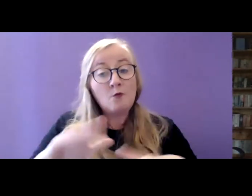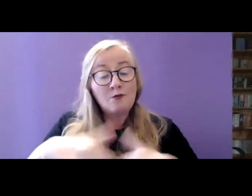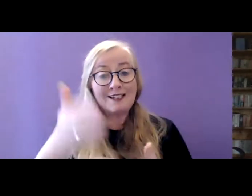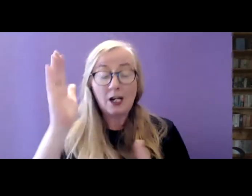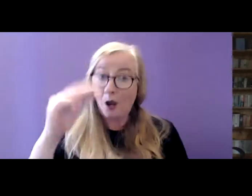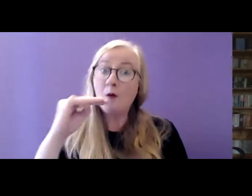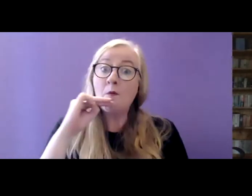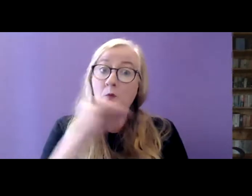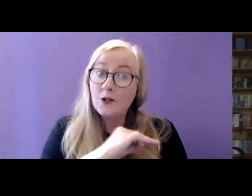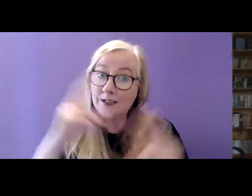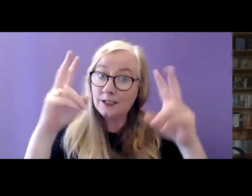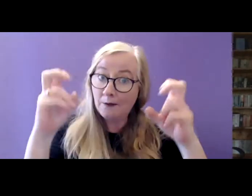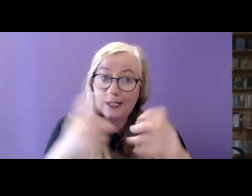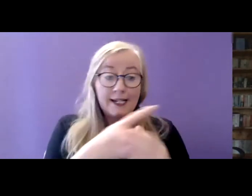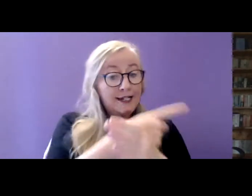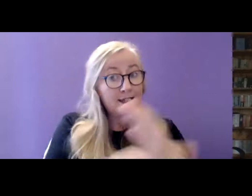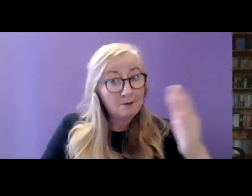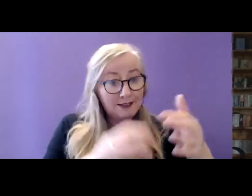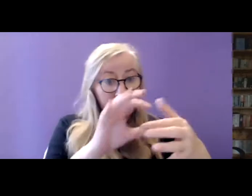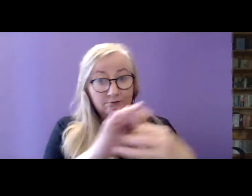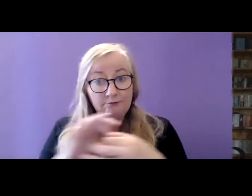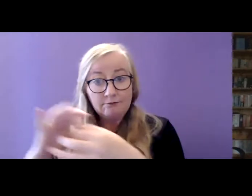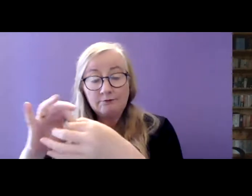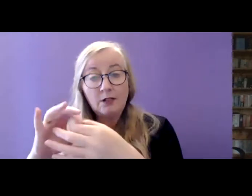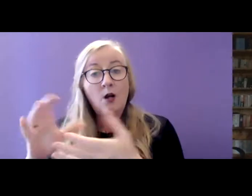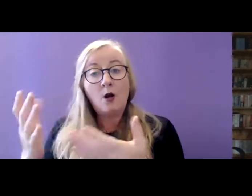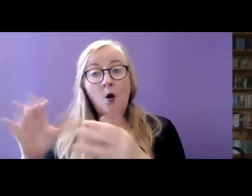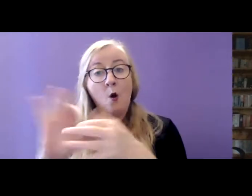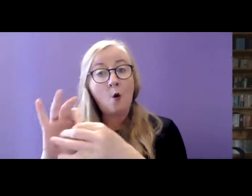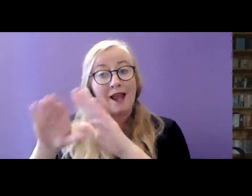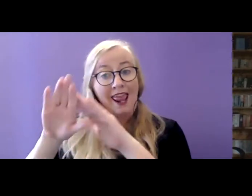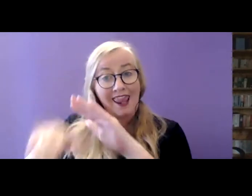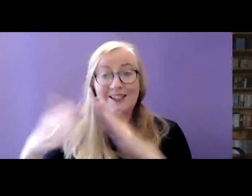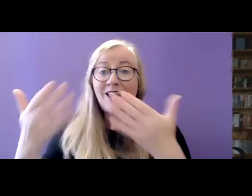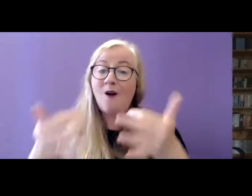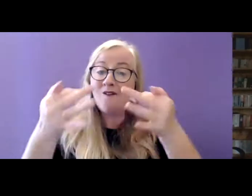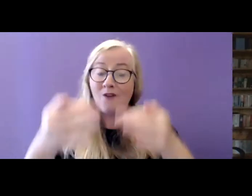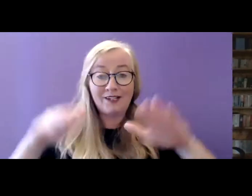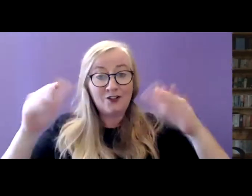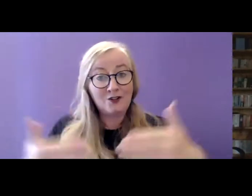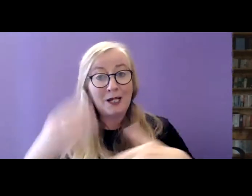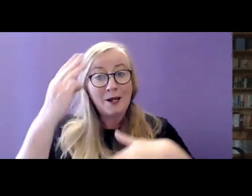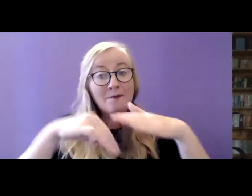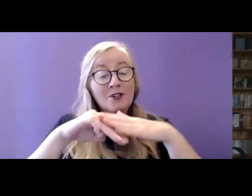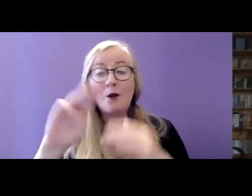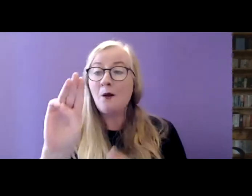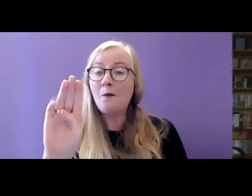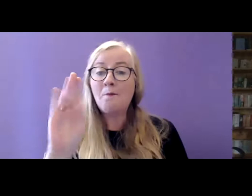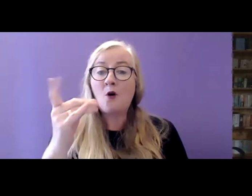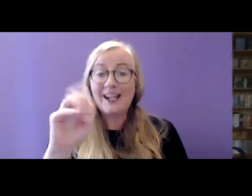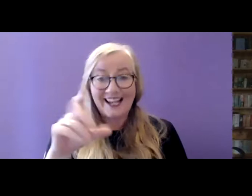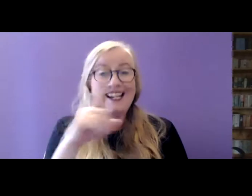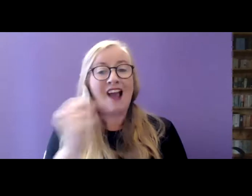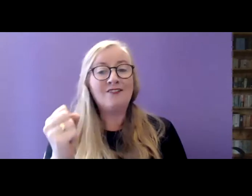topic of disability and homelessness and I would now like to formally introduce Minister Burke who has pre-recorded his